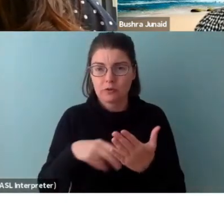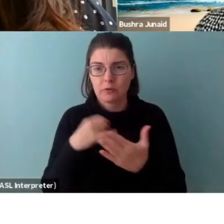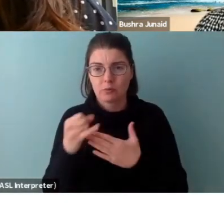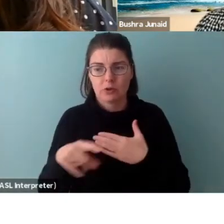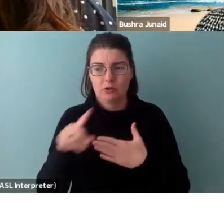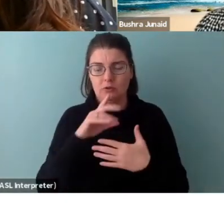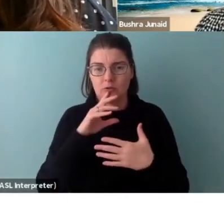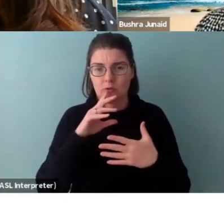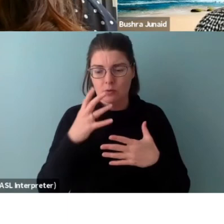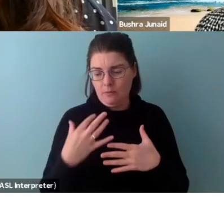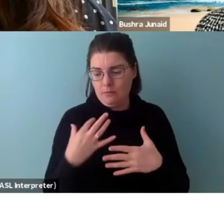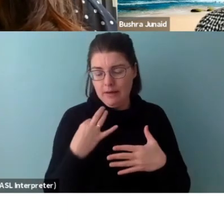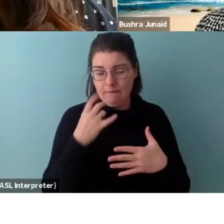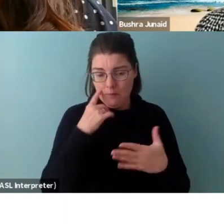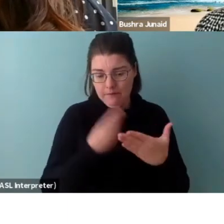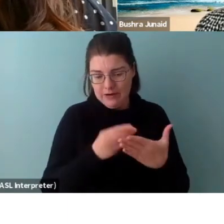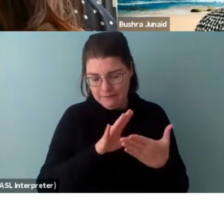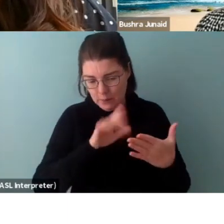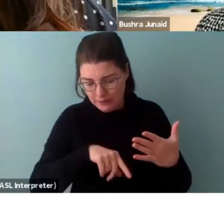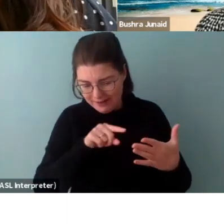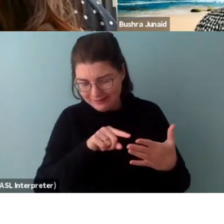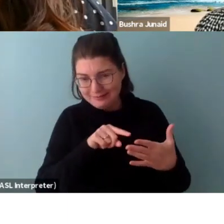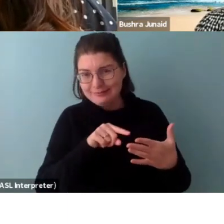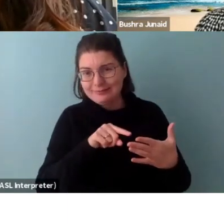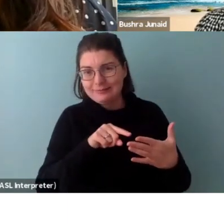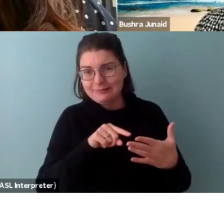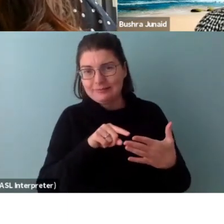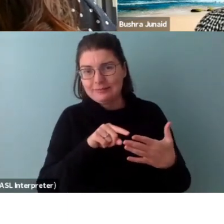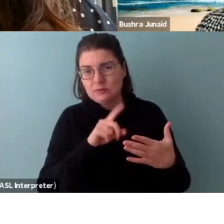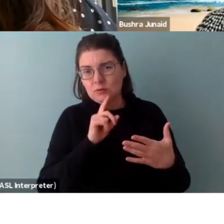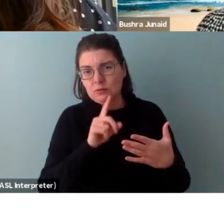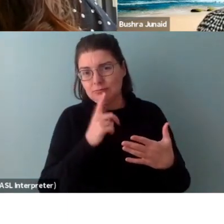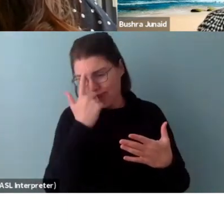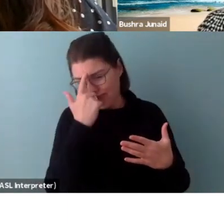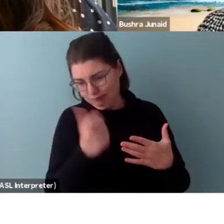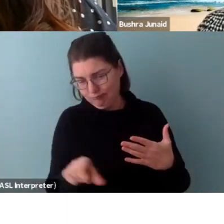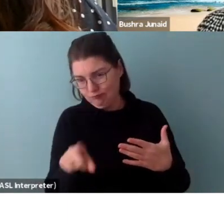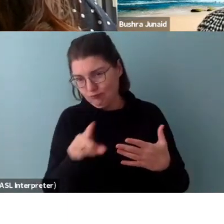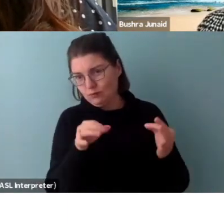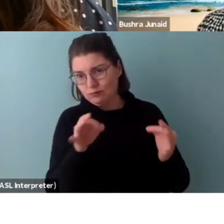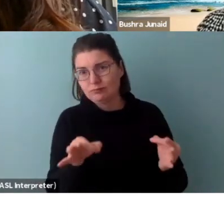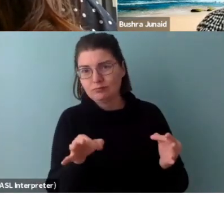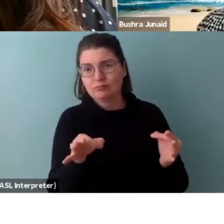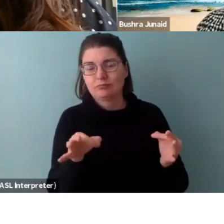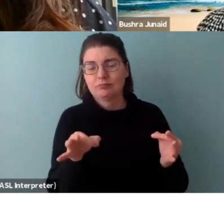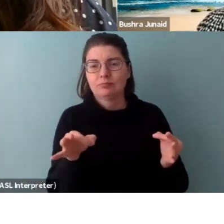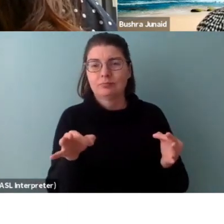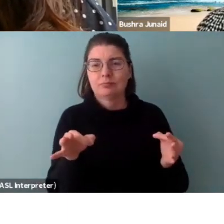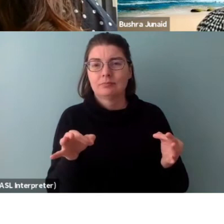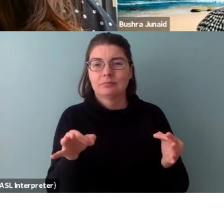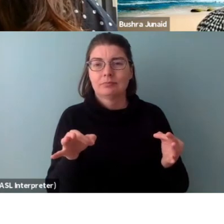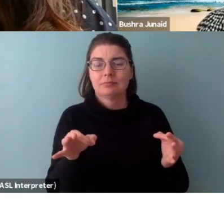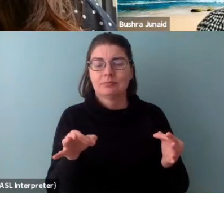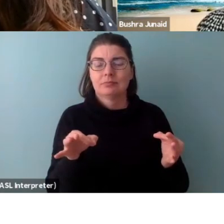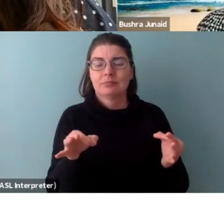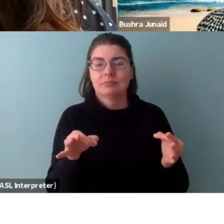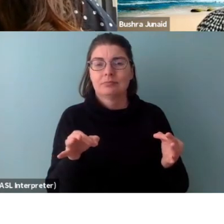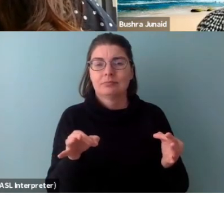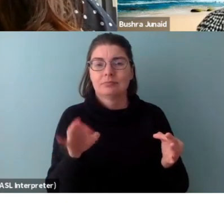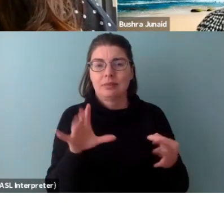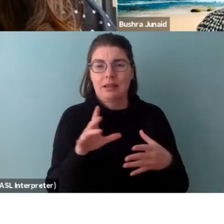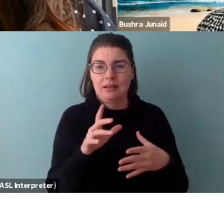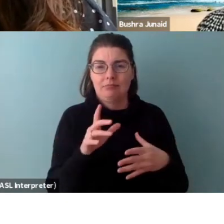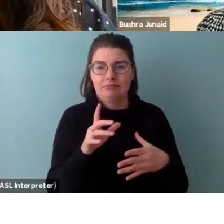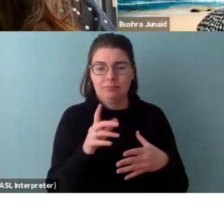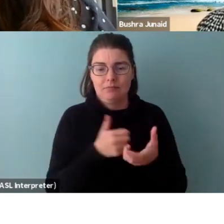applying for funding for what you need. So it's really up to you to determine that within the